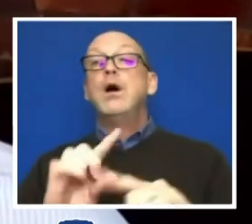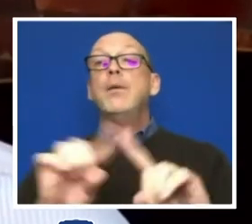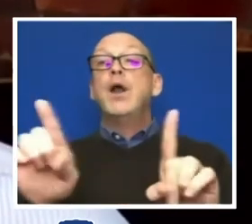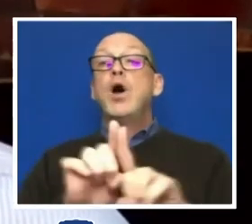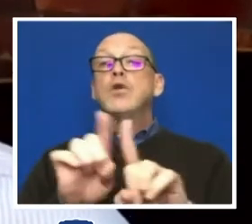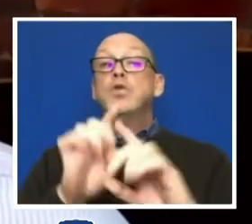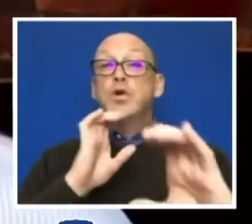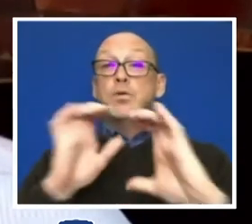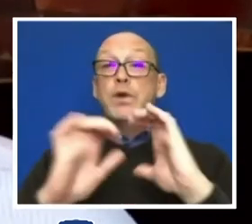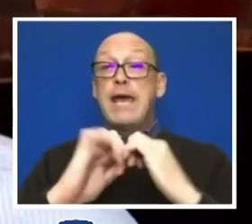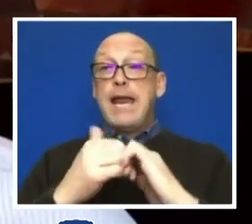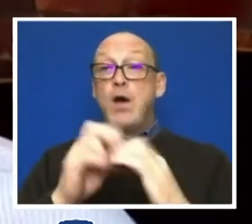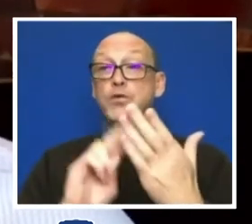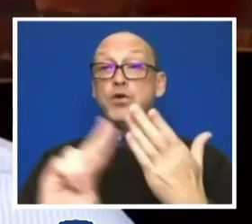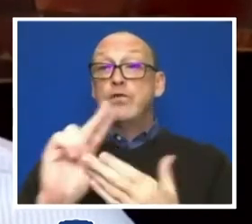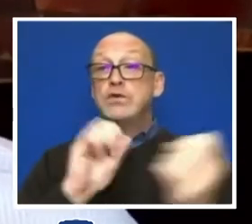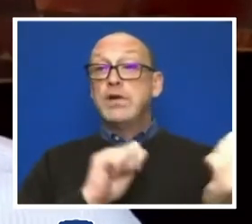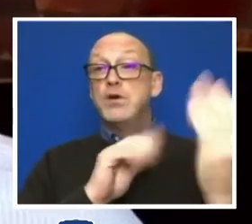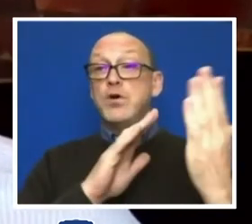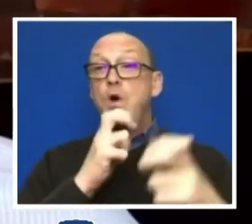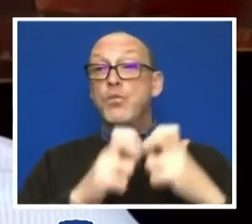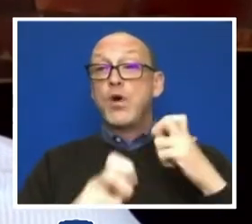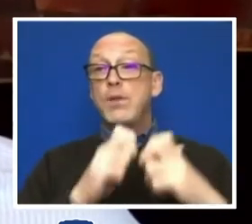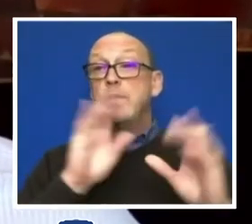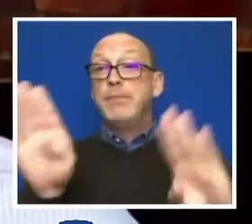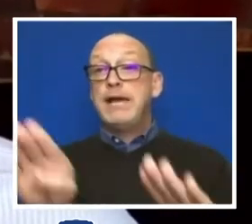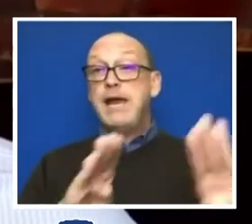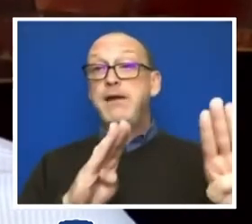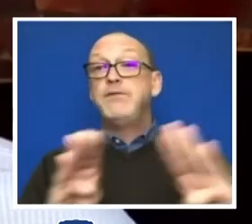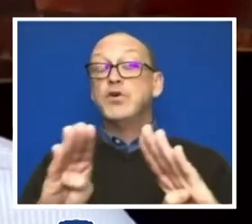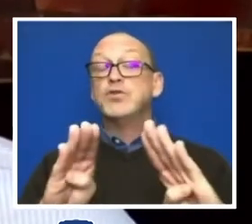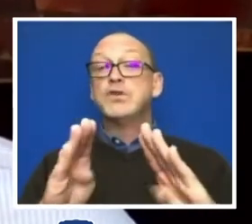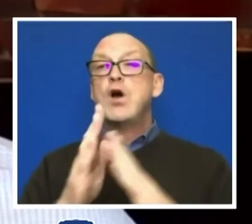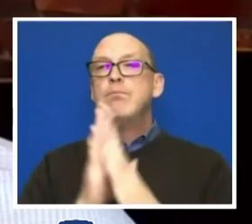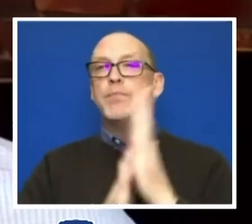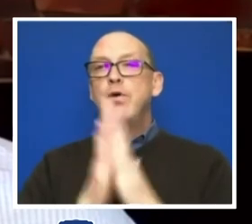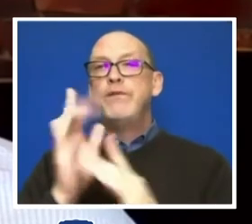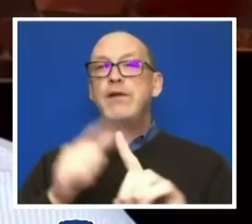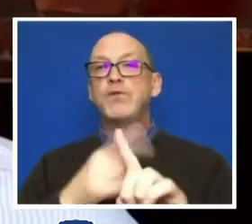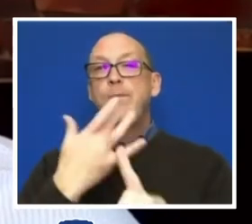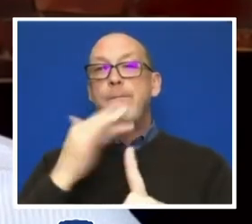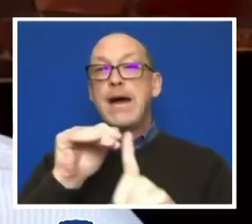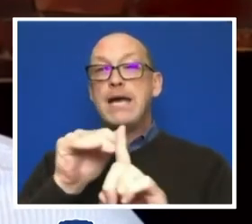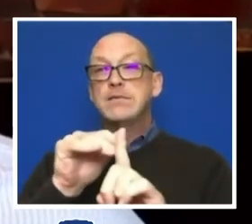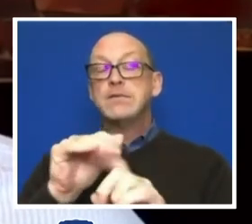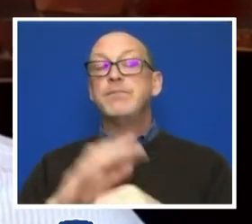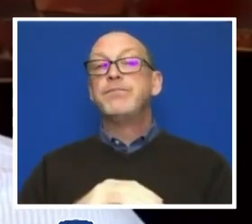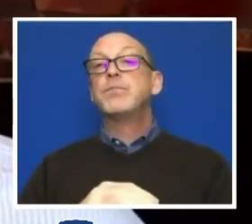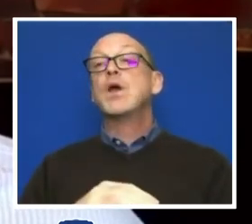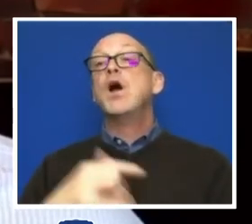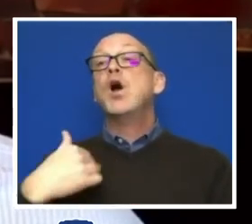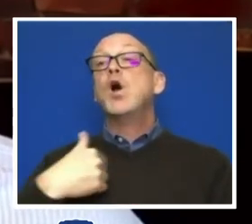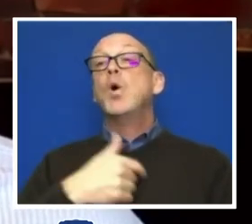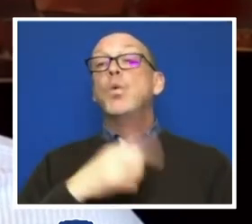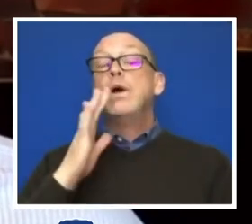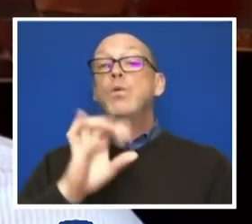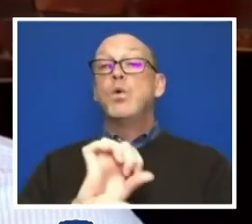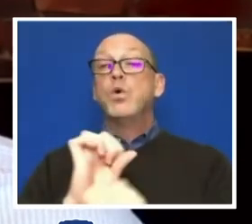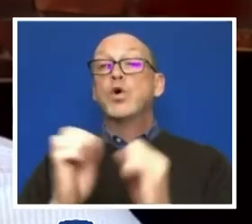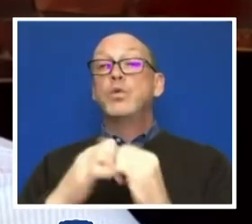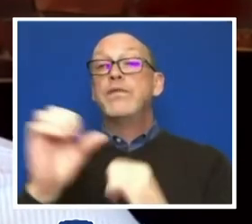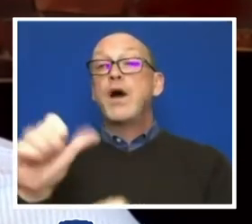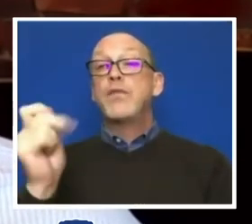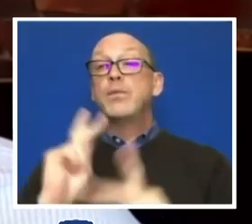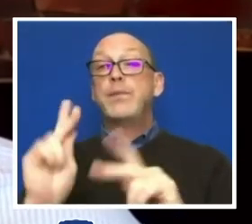how the university addresses problematic behaviors that are motivated by bias. So the OSC, the Office of Student Conduct, will work with others on